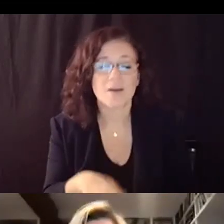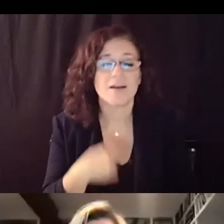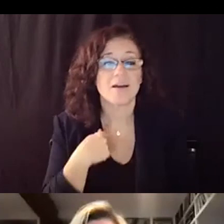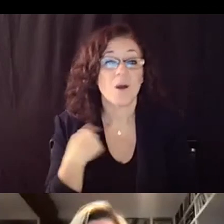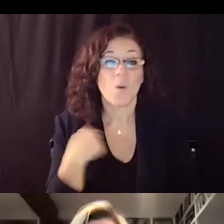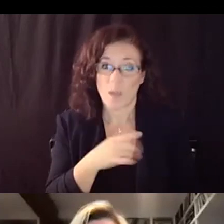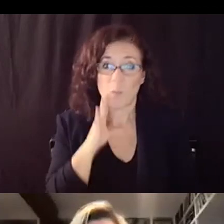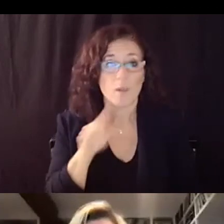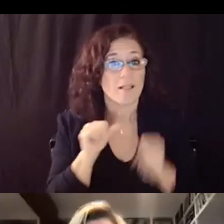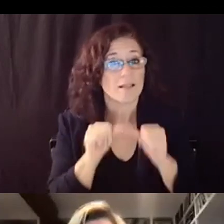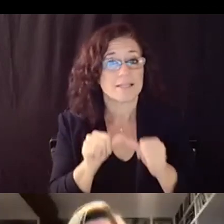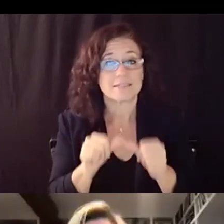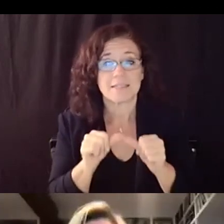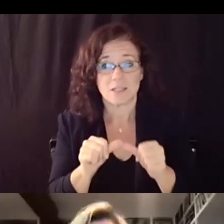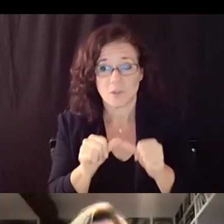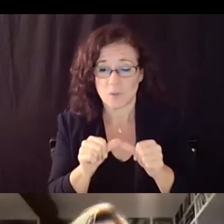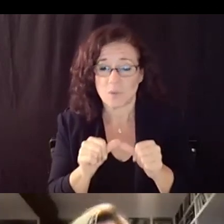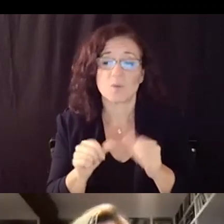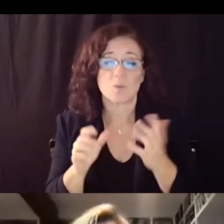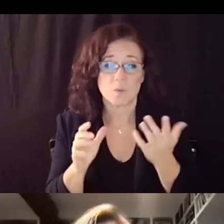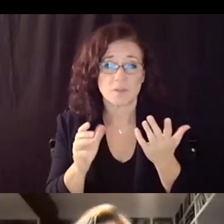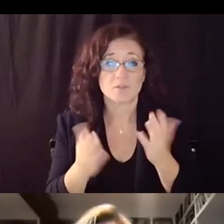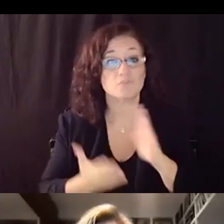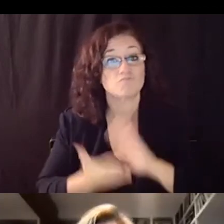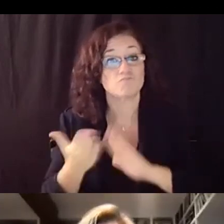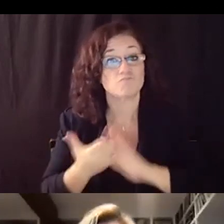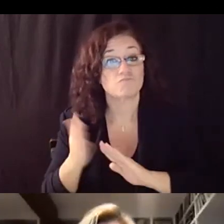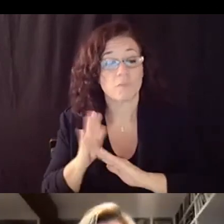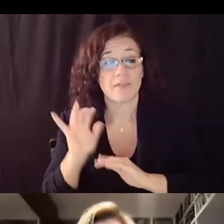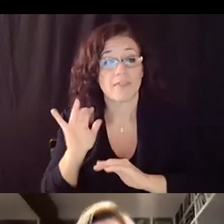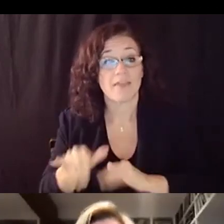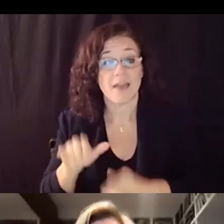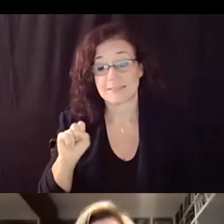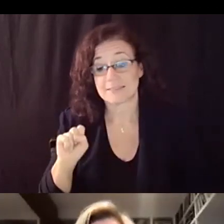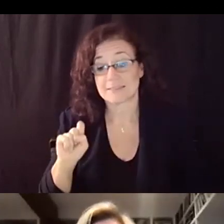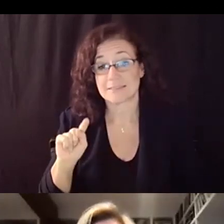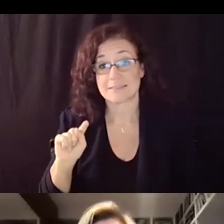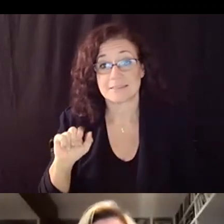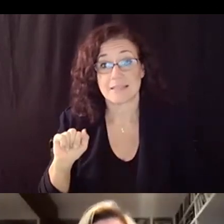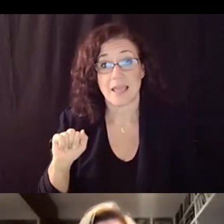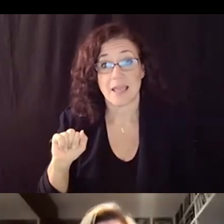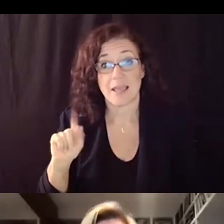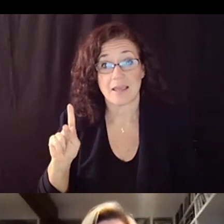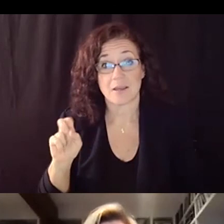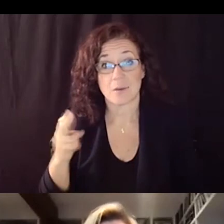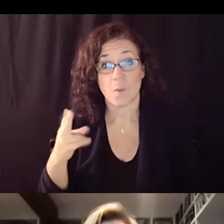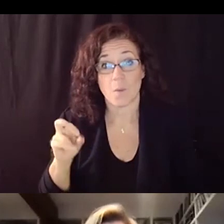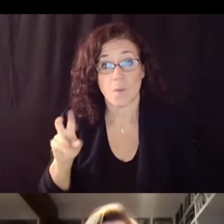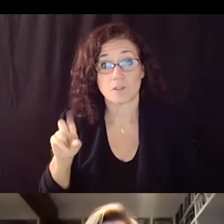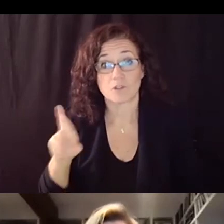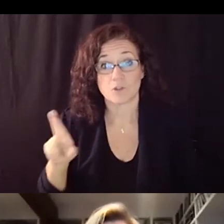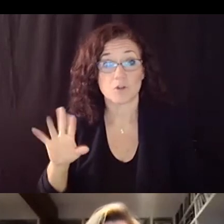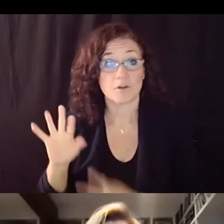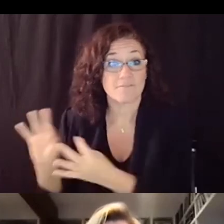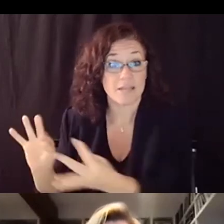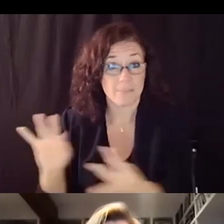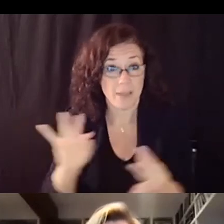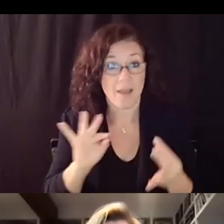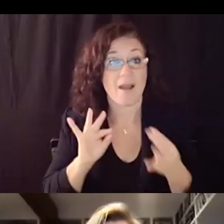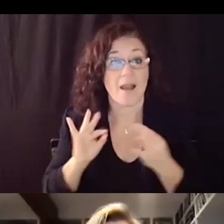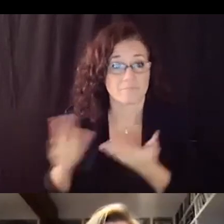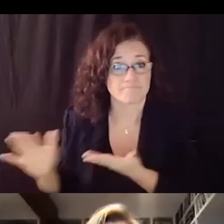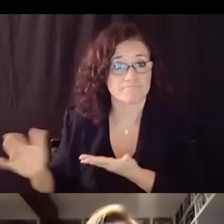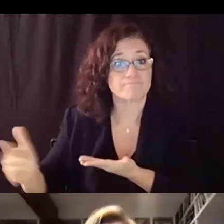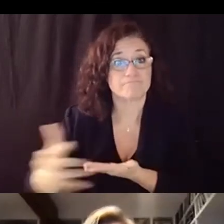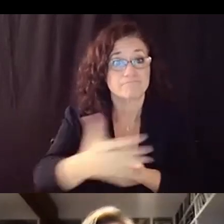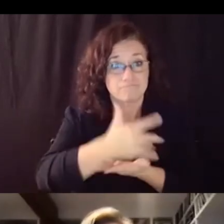continue to conduct our stakeholder feedback meetings that are already in place we will compile that feedback bring